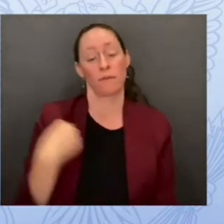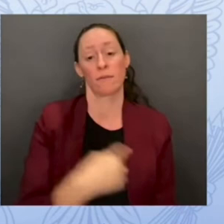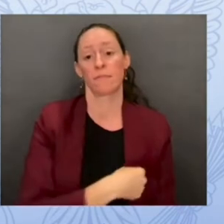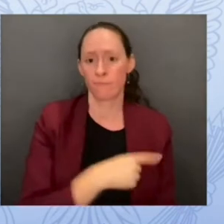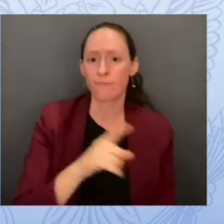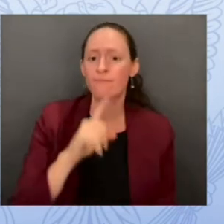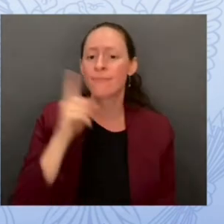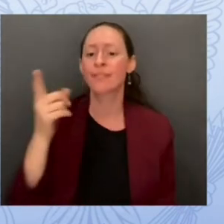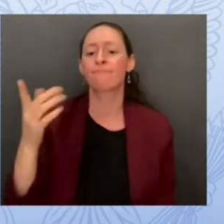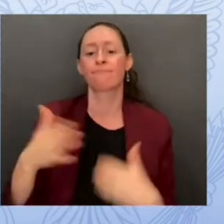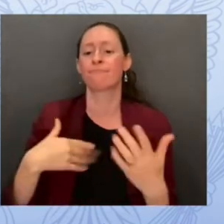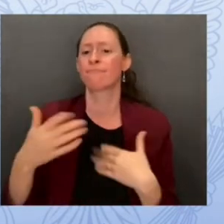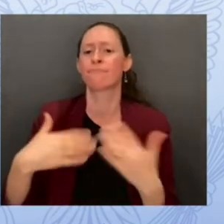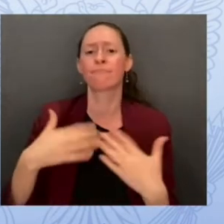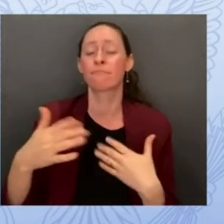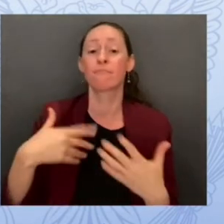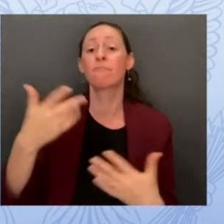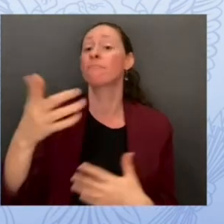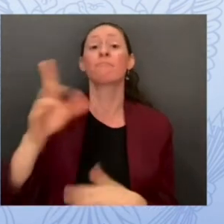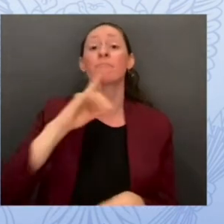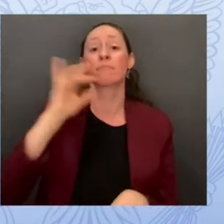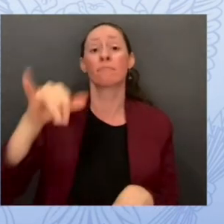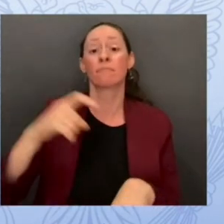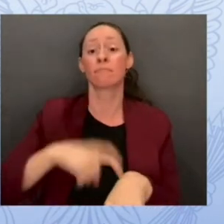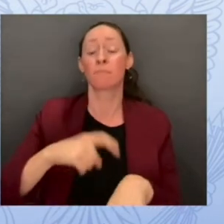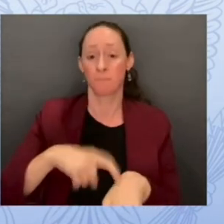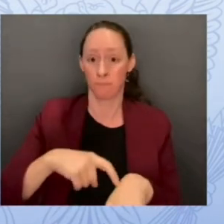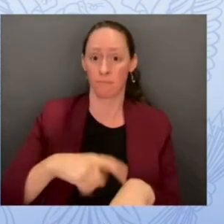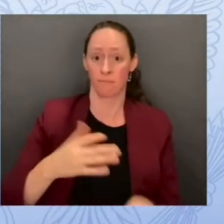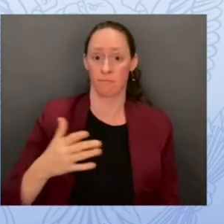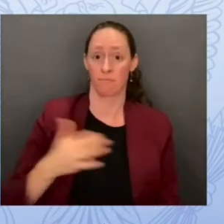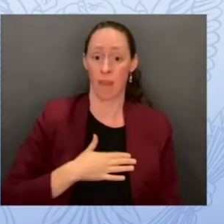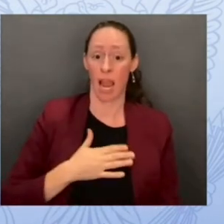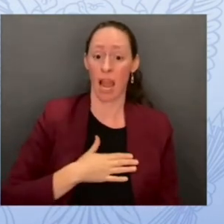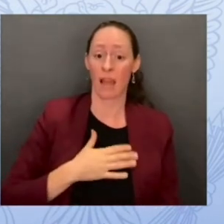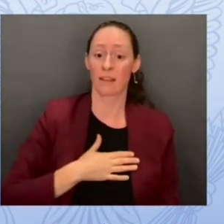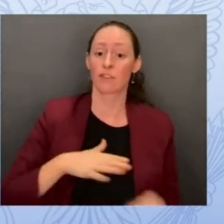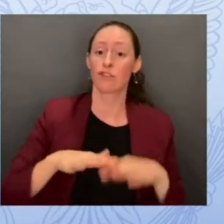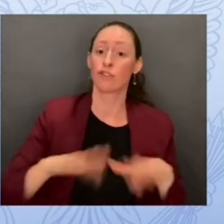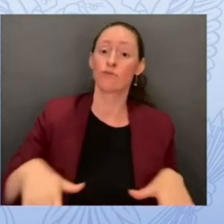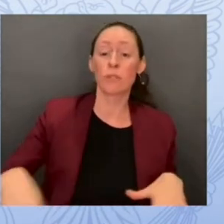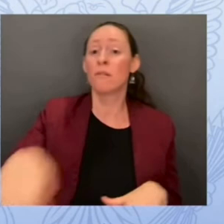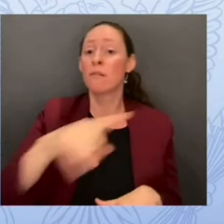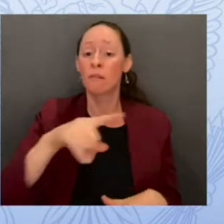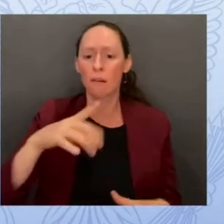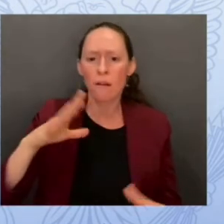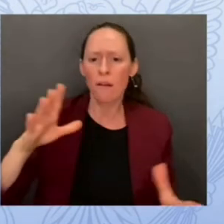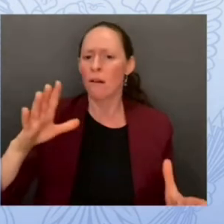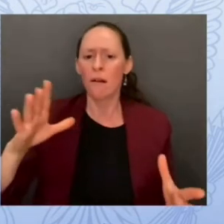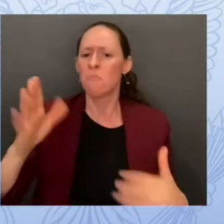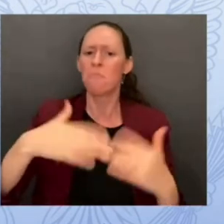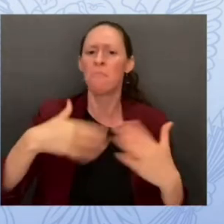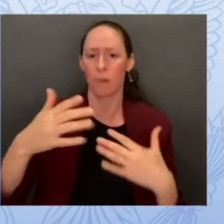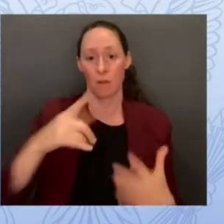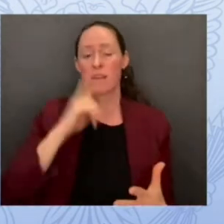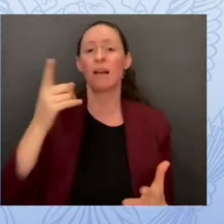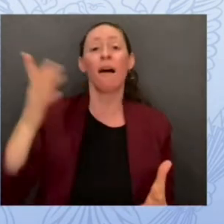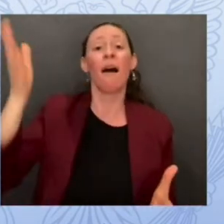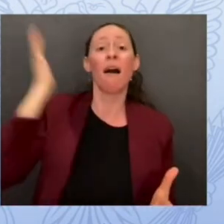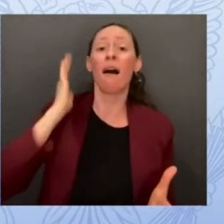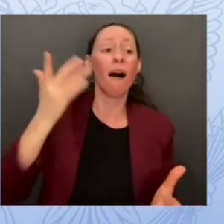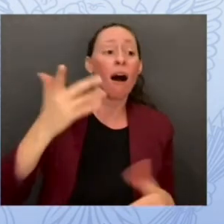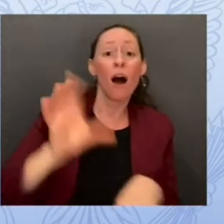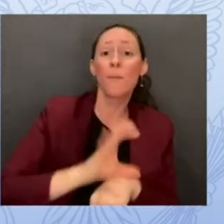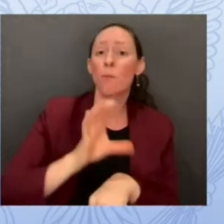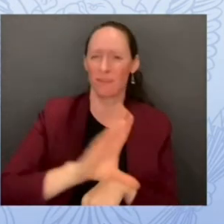my own children the socialization that they need. It wasn't even books or sports because, you know, they weren't able to